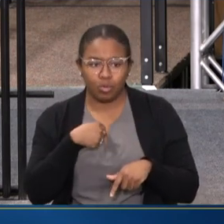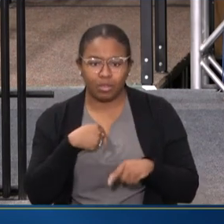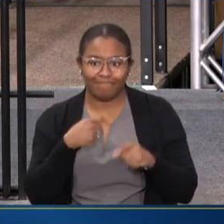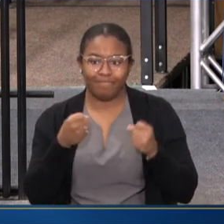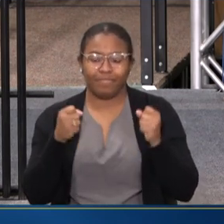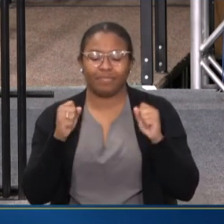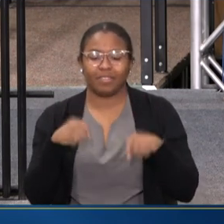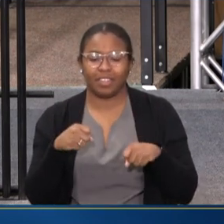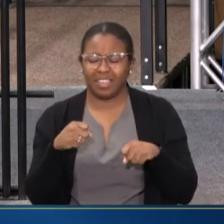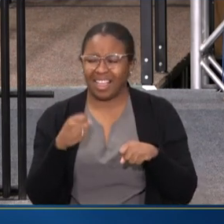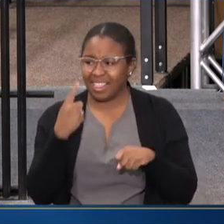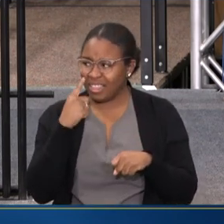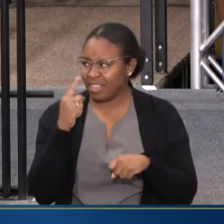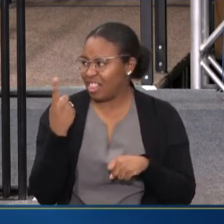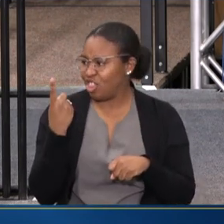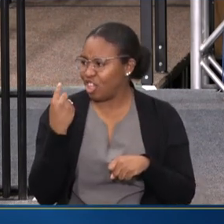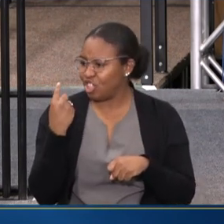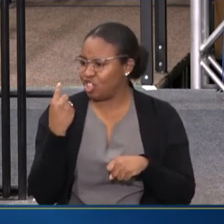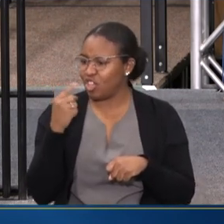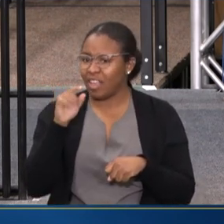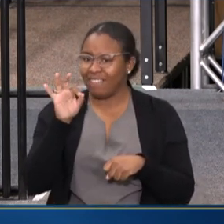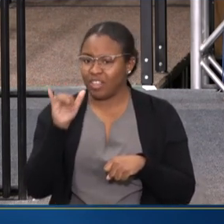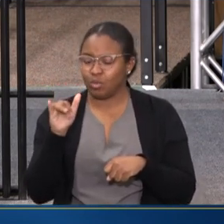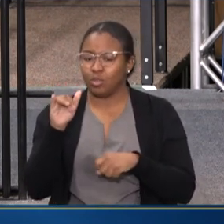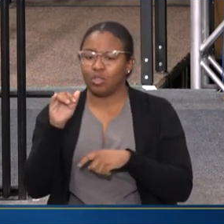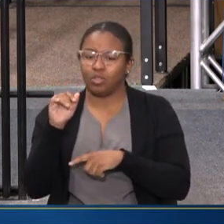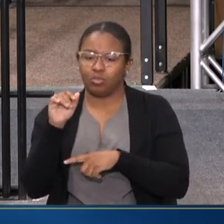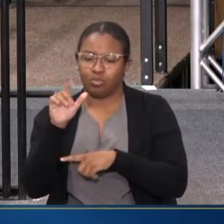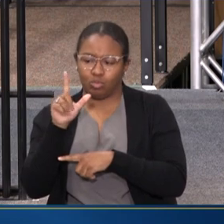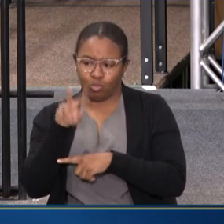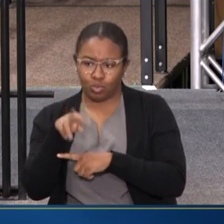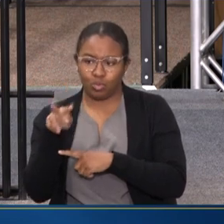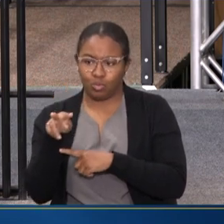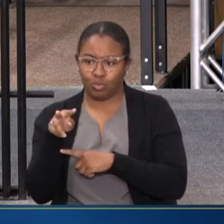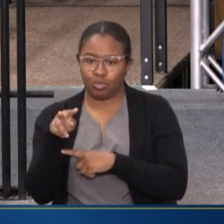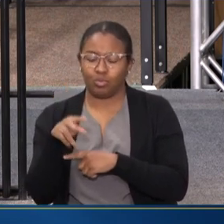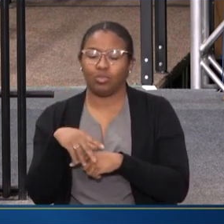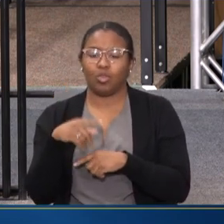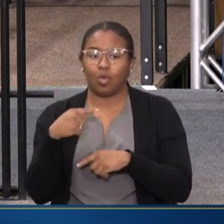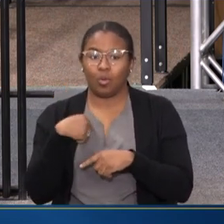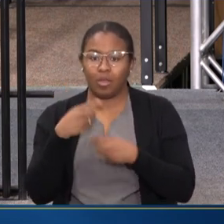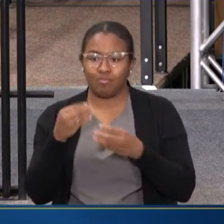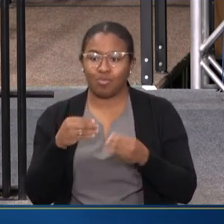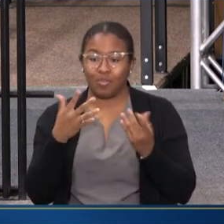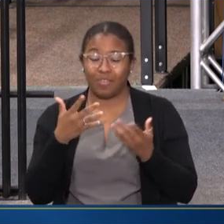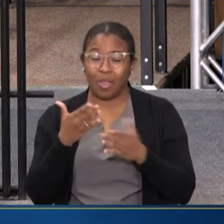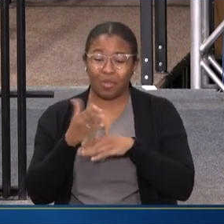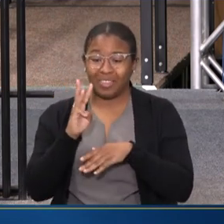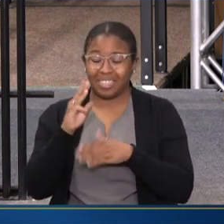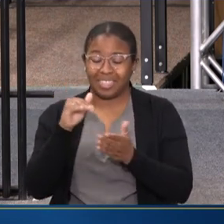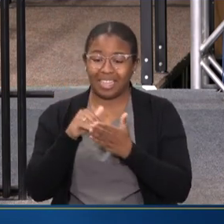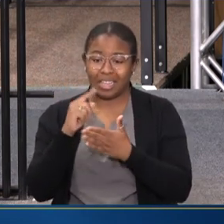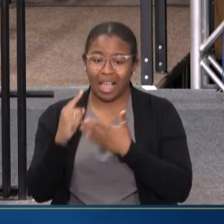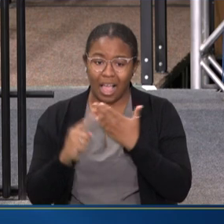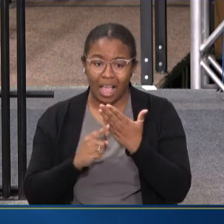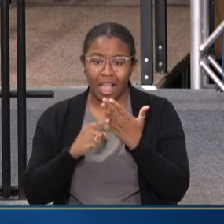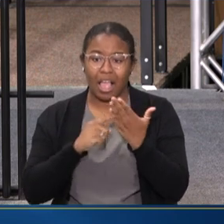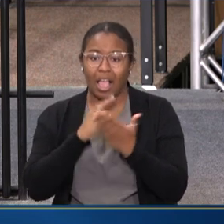JUST LAST YEAR ALONE IN FISCAL YEAR 22, WE WERE ABLE TO PROVIDE OVER 6,000 HOURS OF